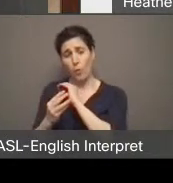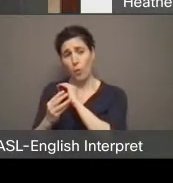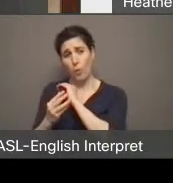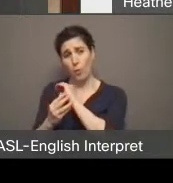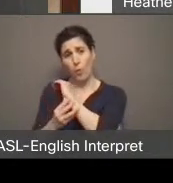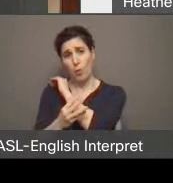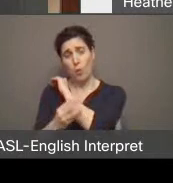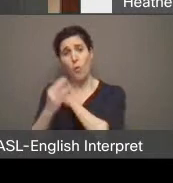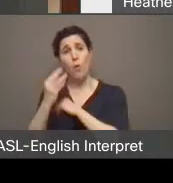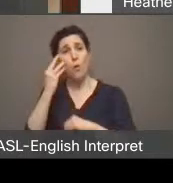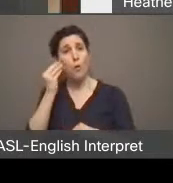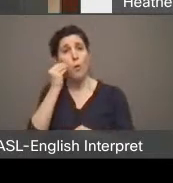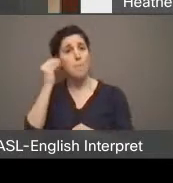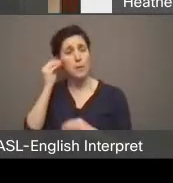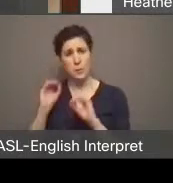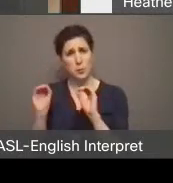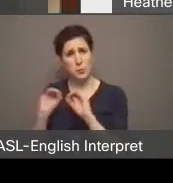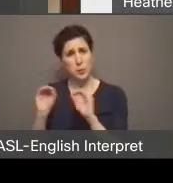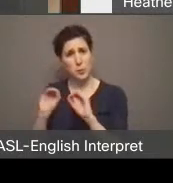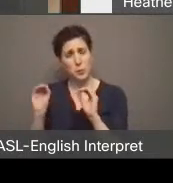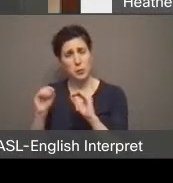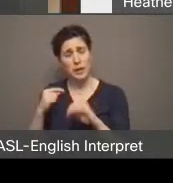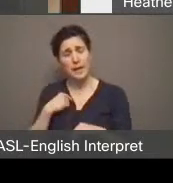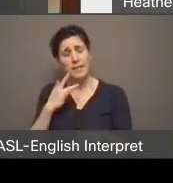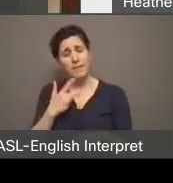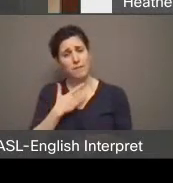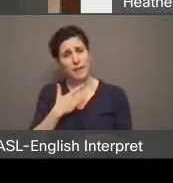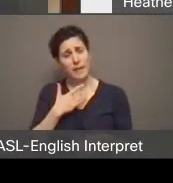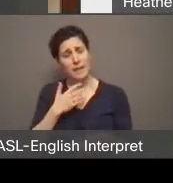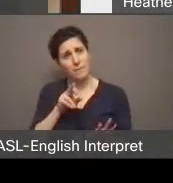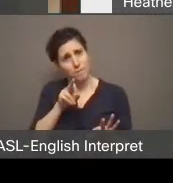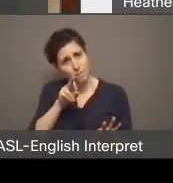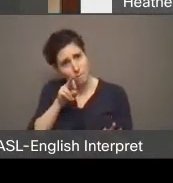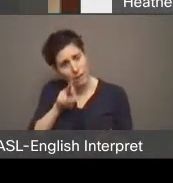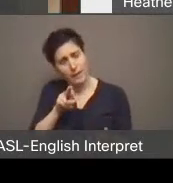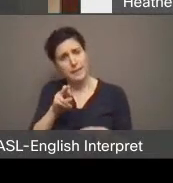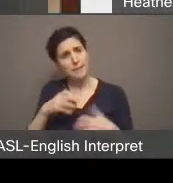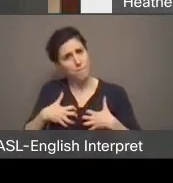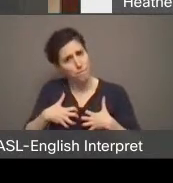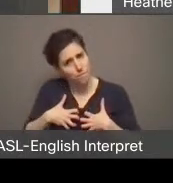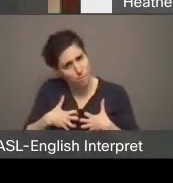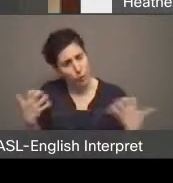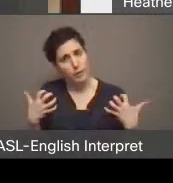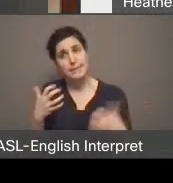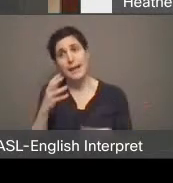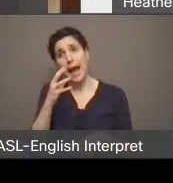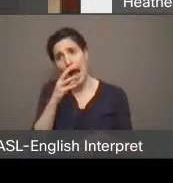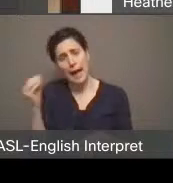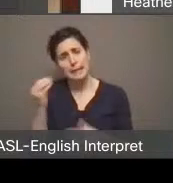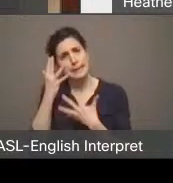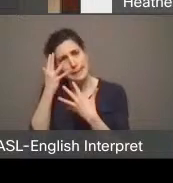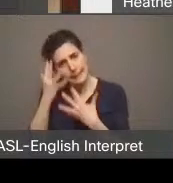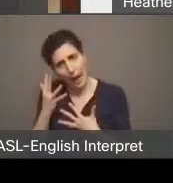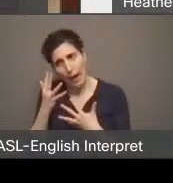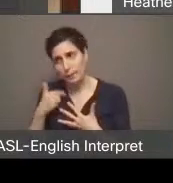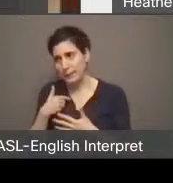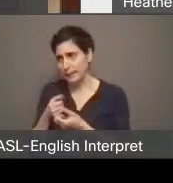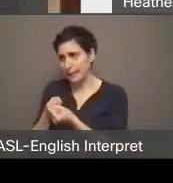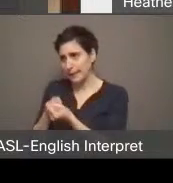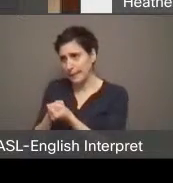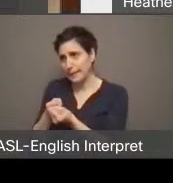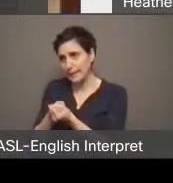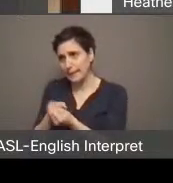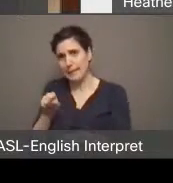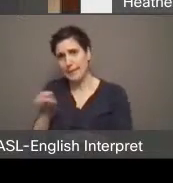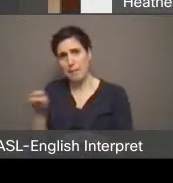It makes me feel fucking furious and horribly sad when I think of how little I can actually do to truly